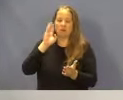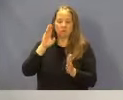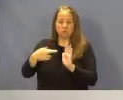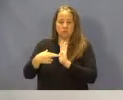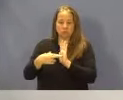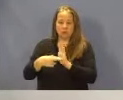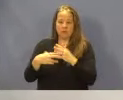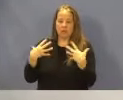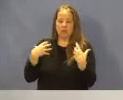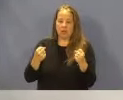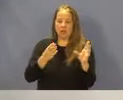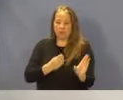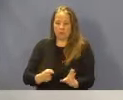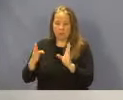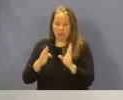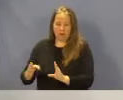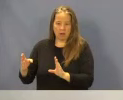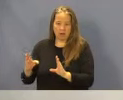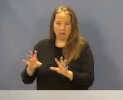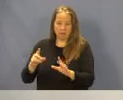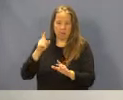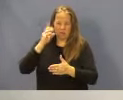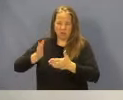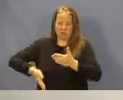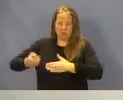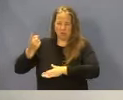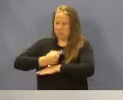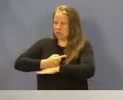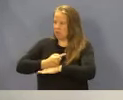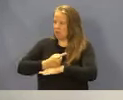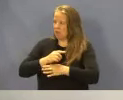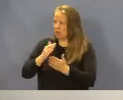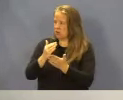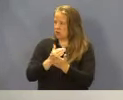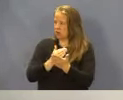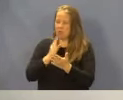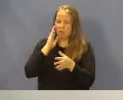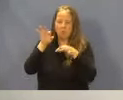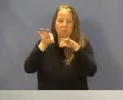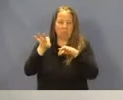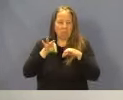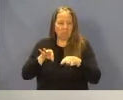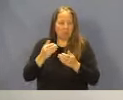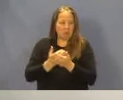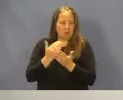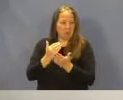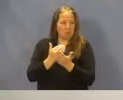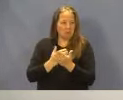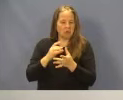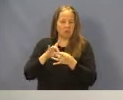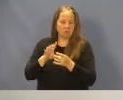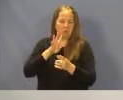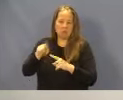health planning at the end of the day, at the end of today's agenda, and be walking through some new things there in the spirit of customer